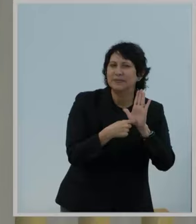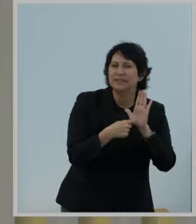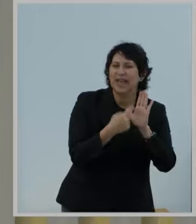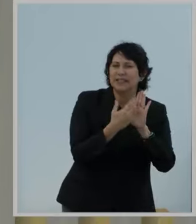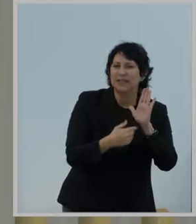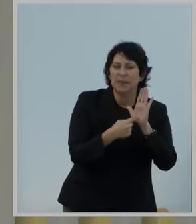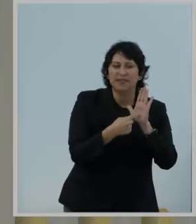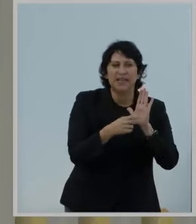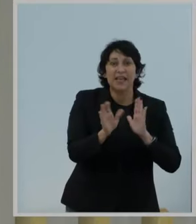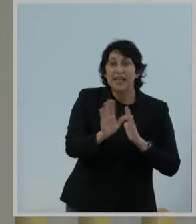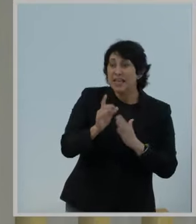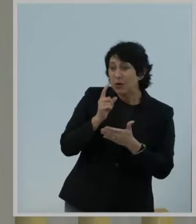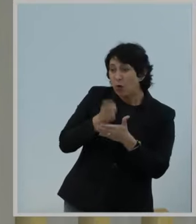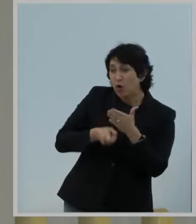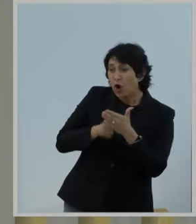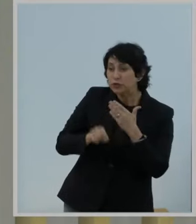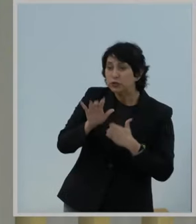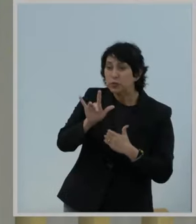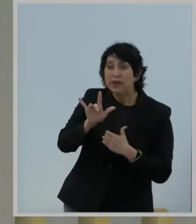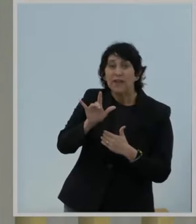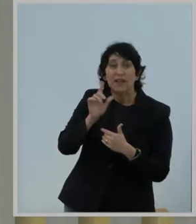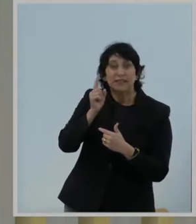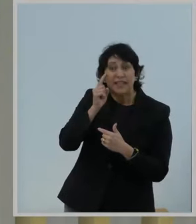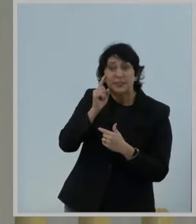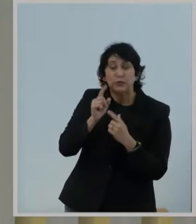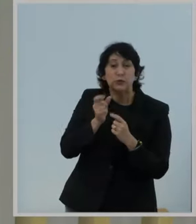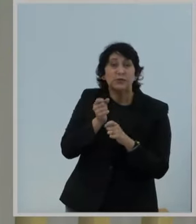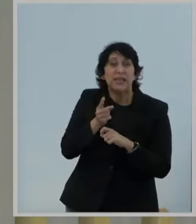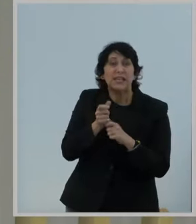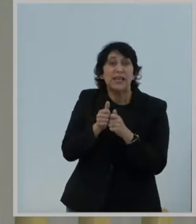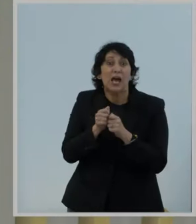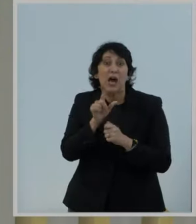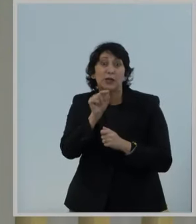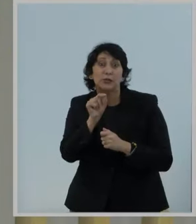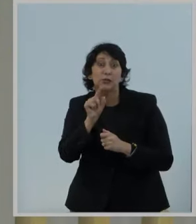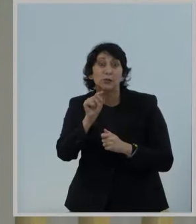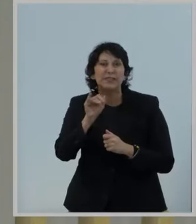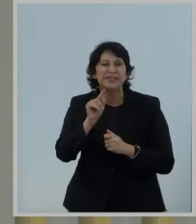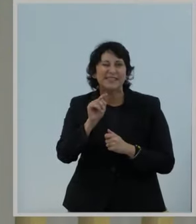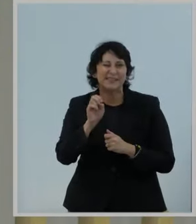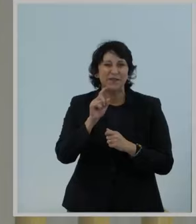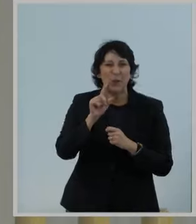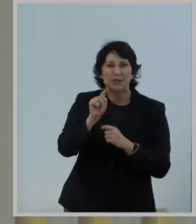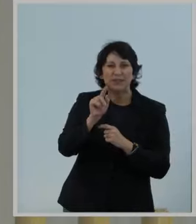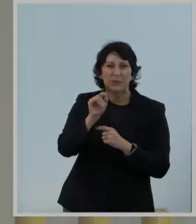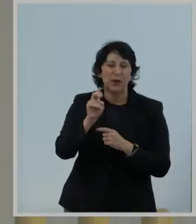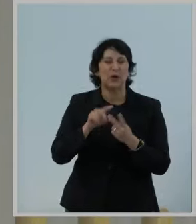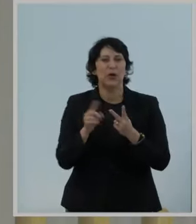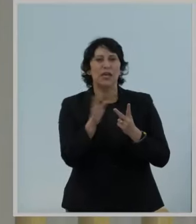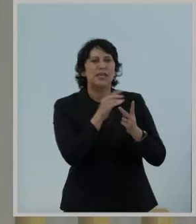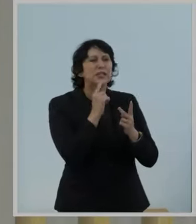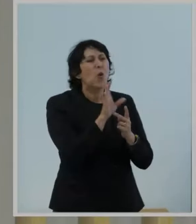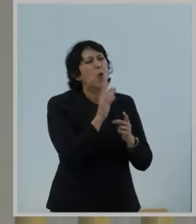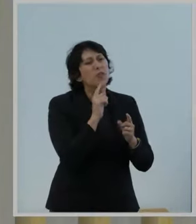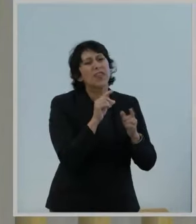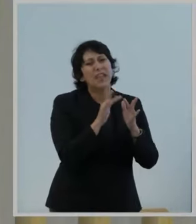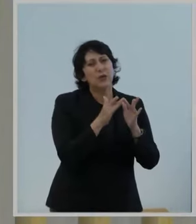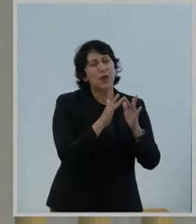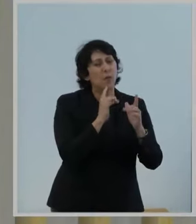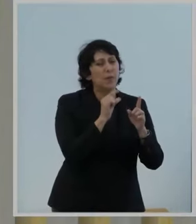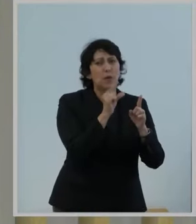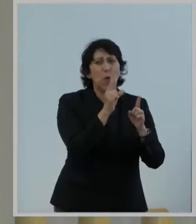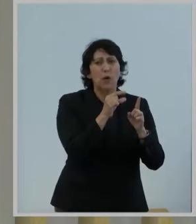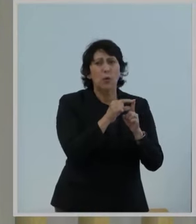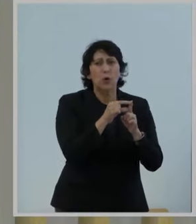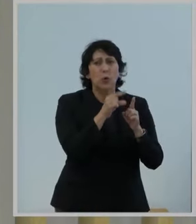were, it will cost 25 cents to send a tweet. It will cost $2 to search on Google, and you'll get the Internet one word at a time. Obviously, none